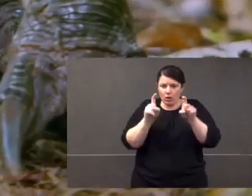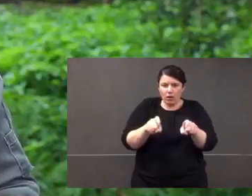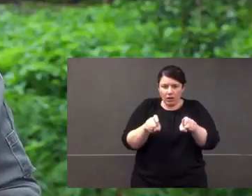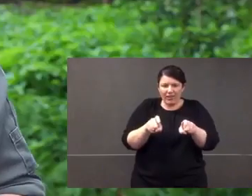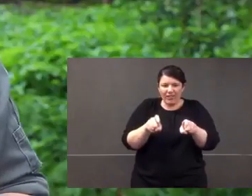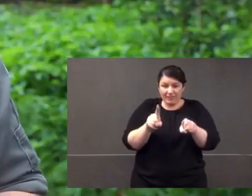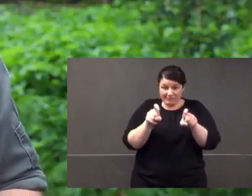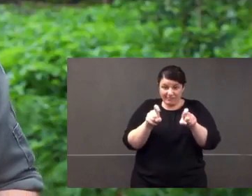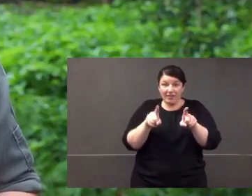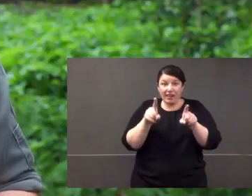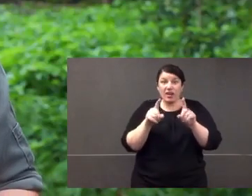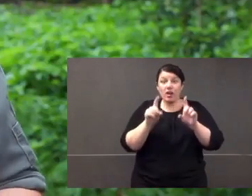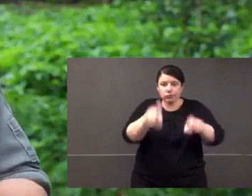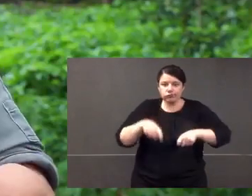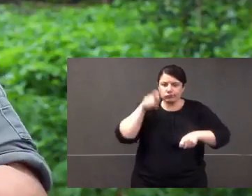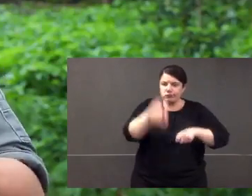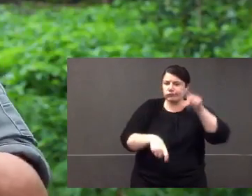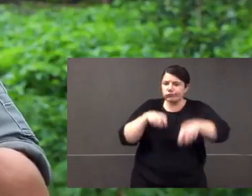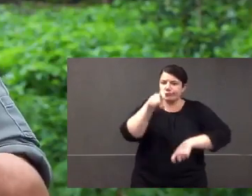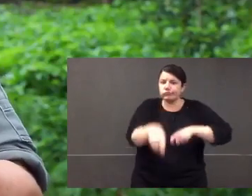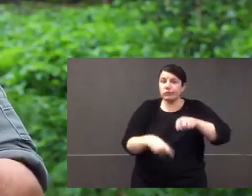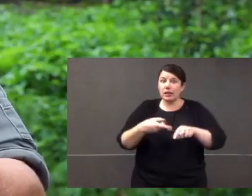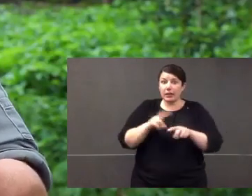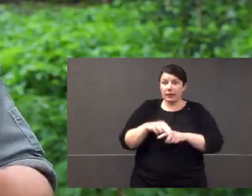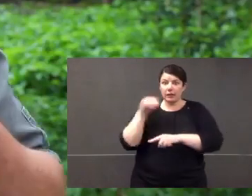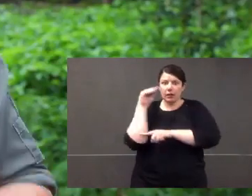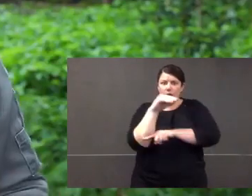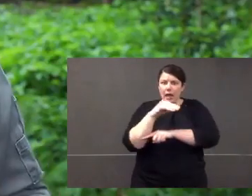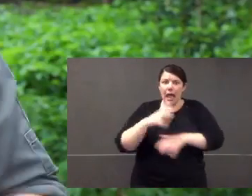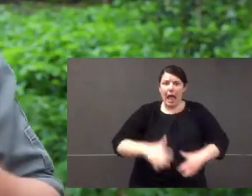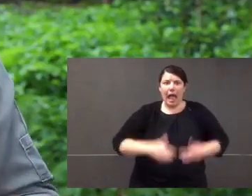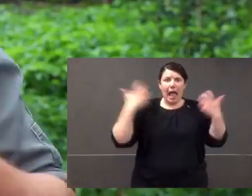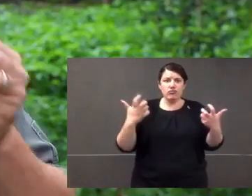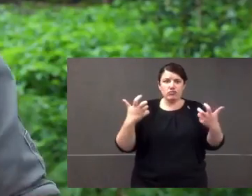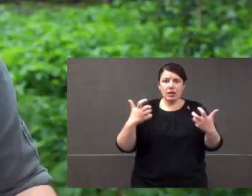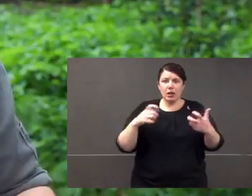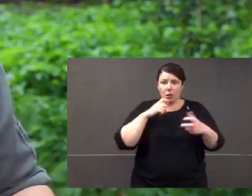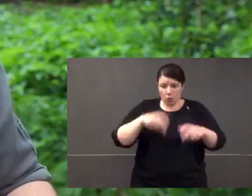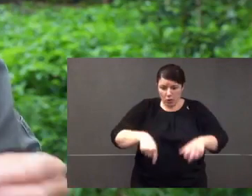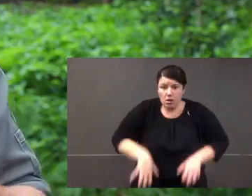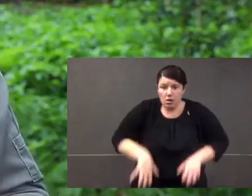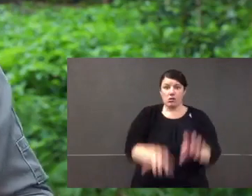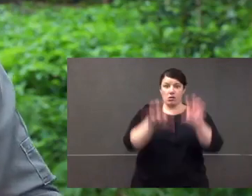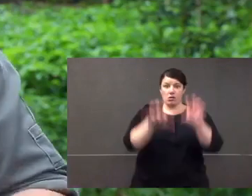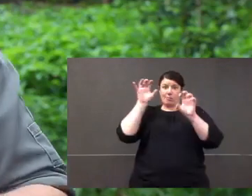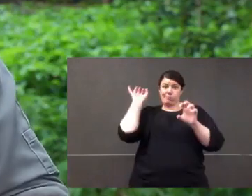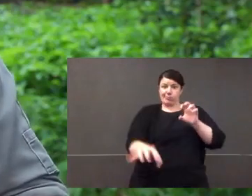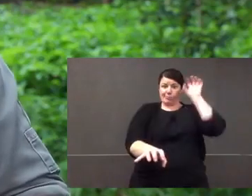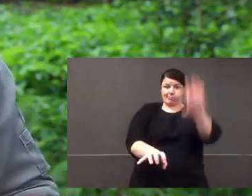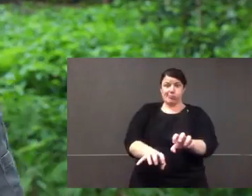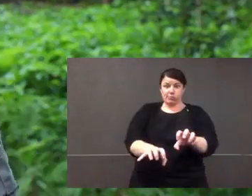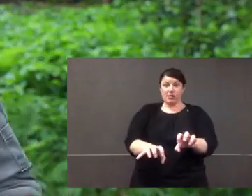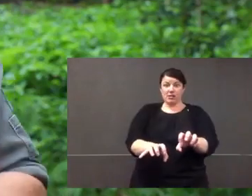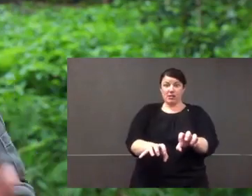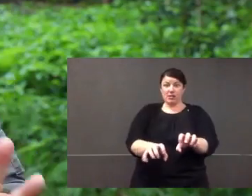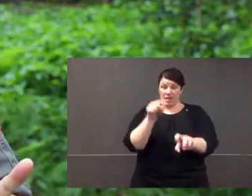They're protected. But the foot has this incisor claw and that's the claw that does all the damage. If a cassowary gets aggressive,